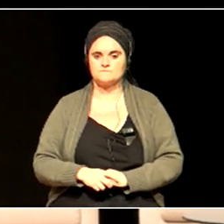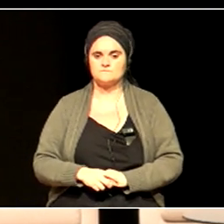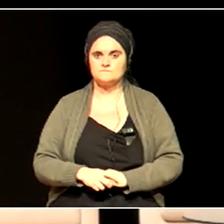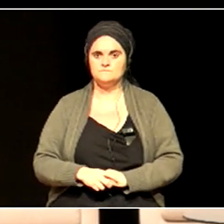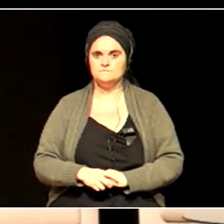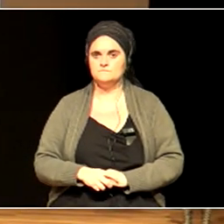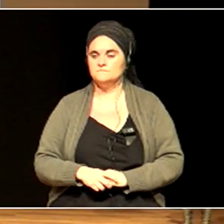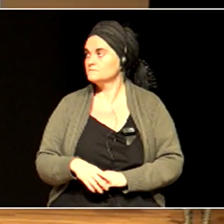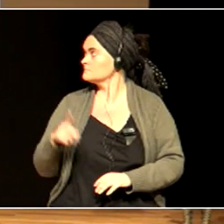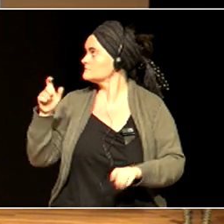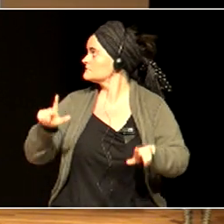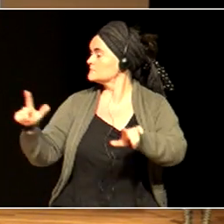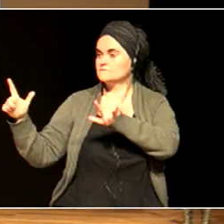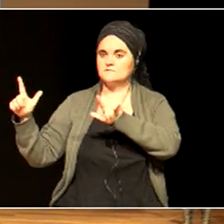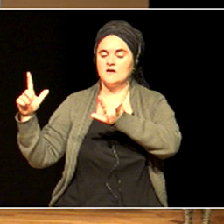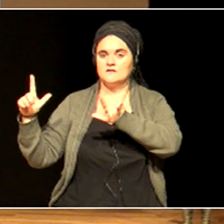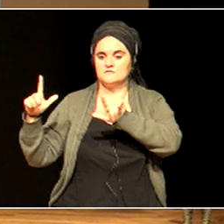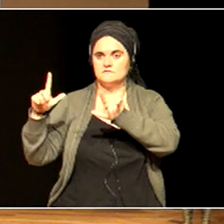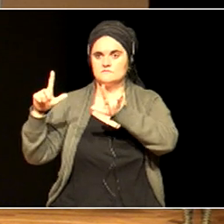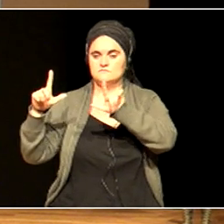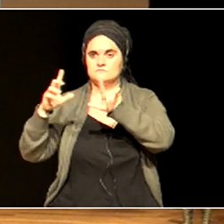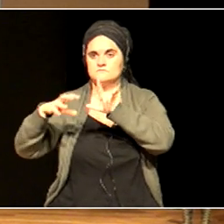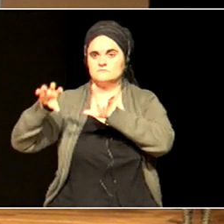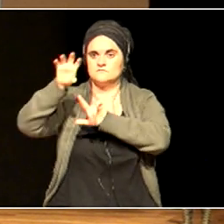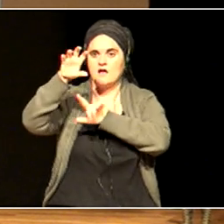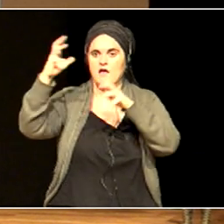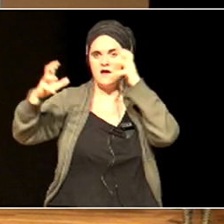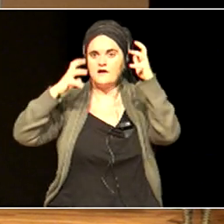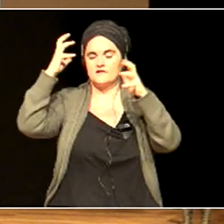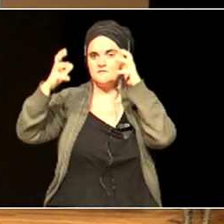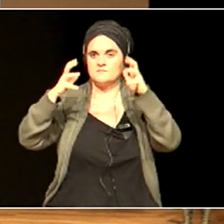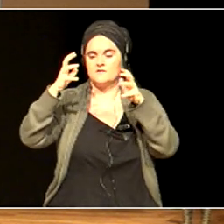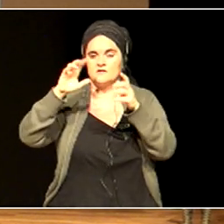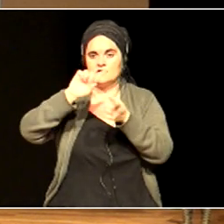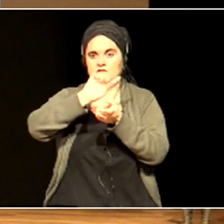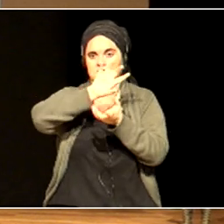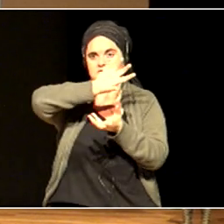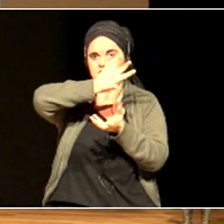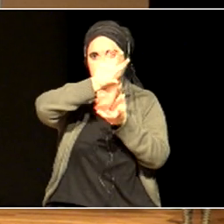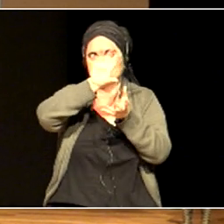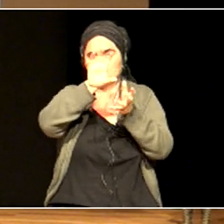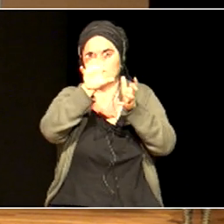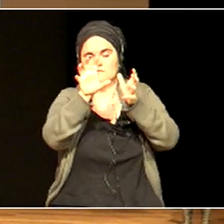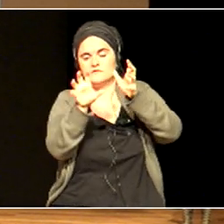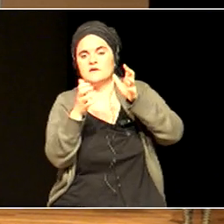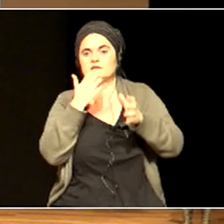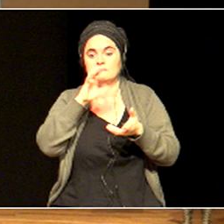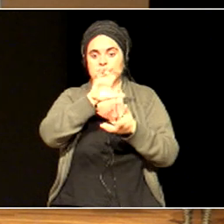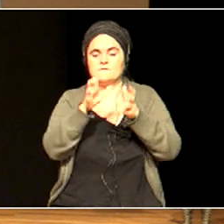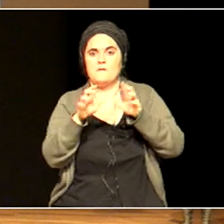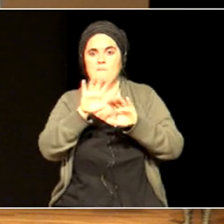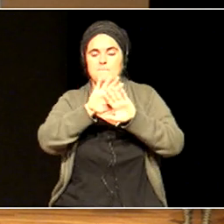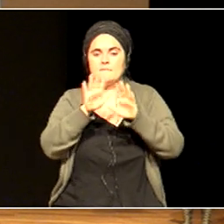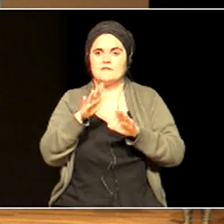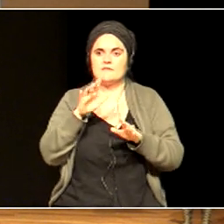top, which as the clock goes round, it seems to be eating time. Well, it's a kind of reminder